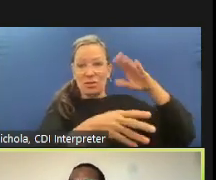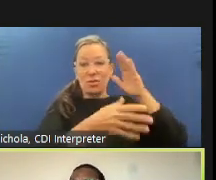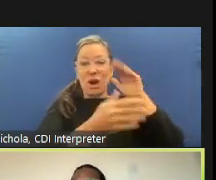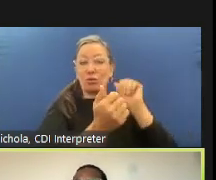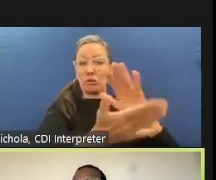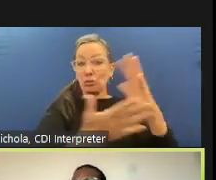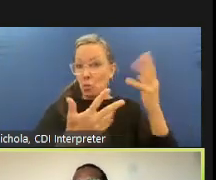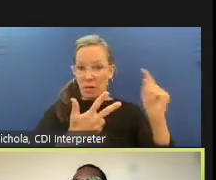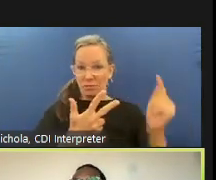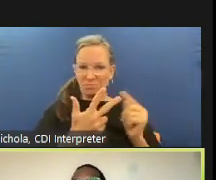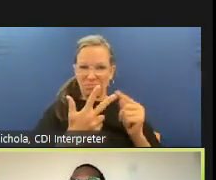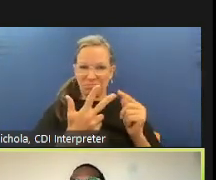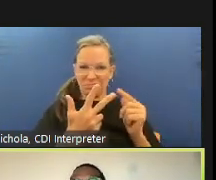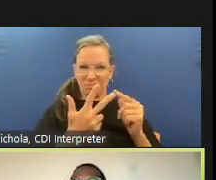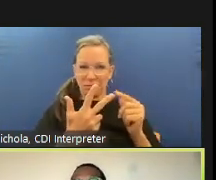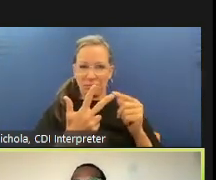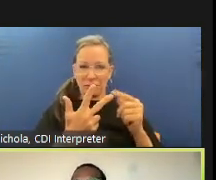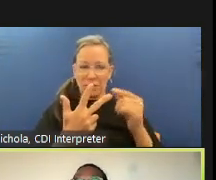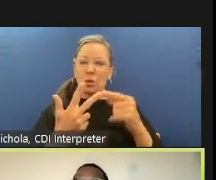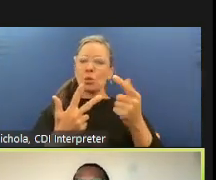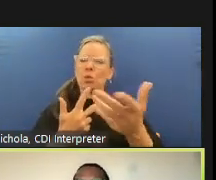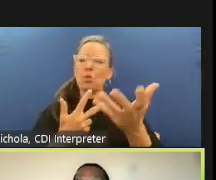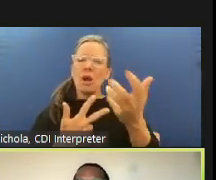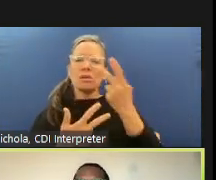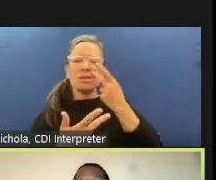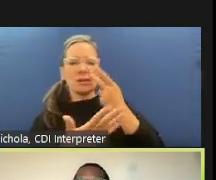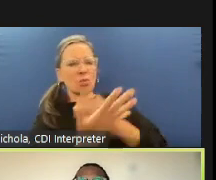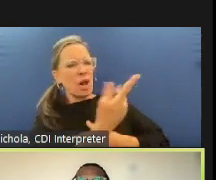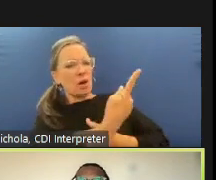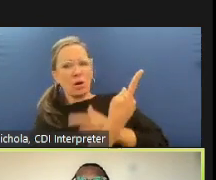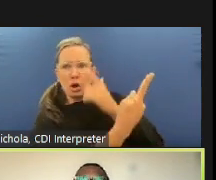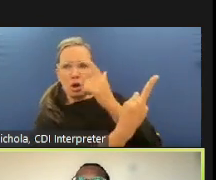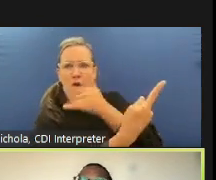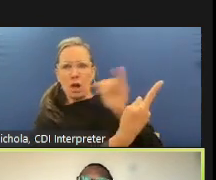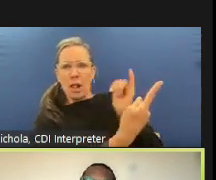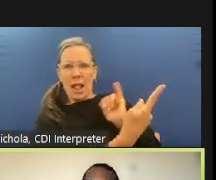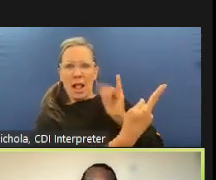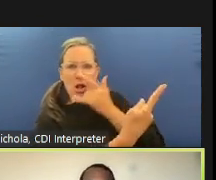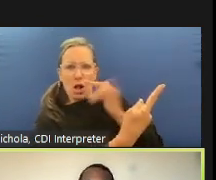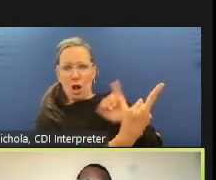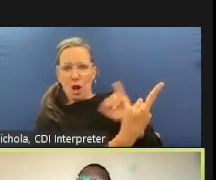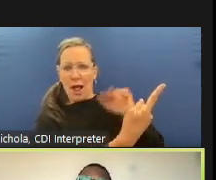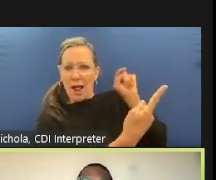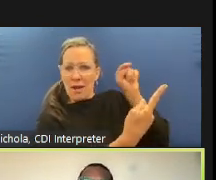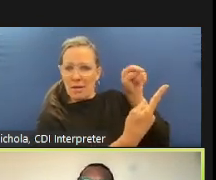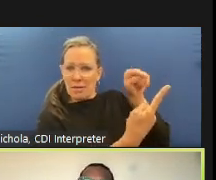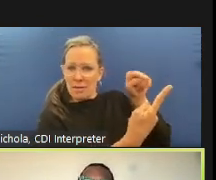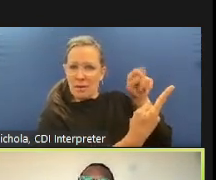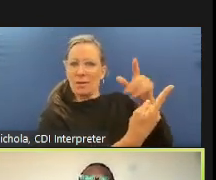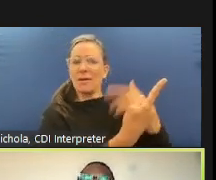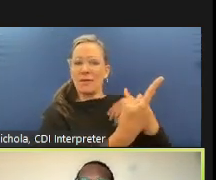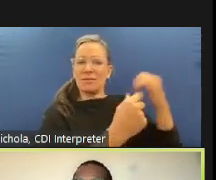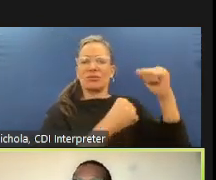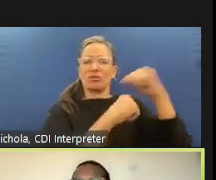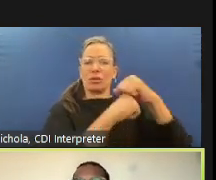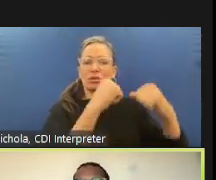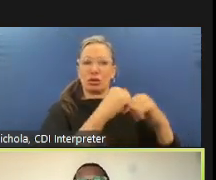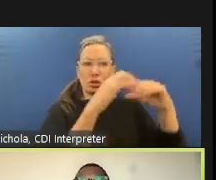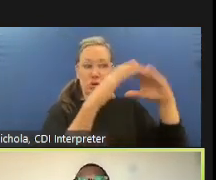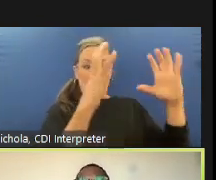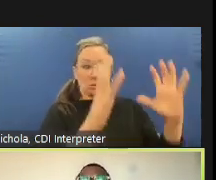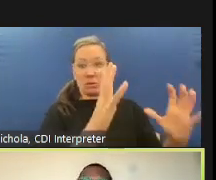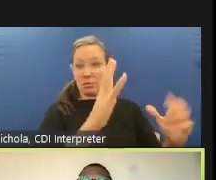the structures that are possible under ab 1185 but within that there's a huge range of focus